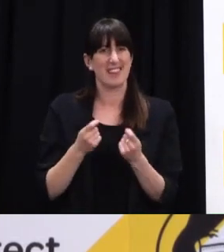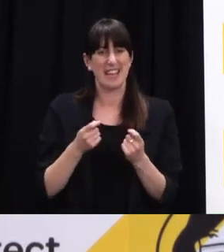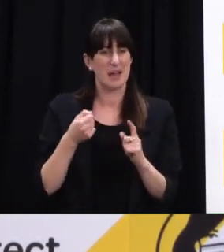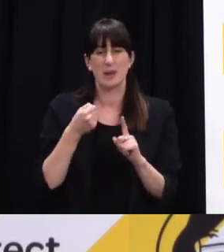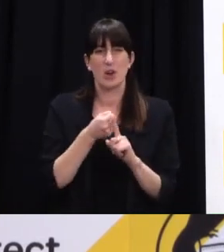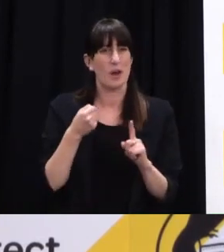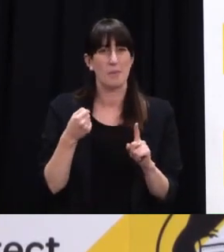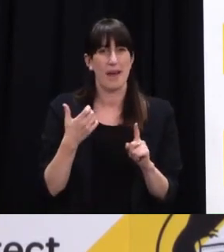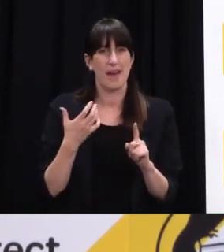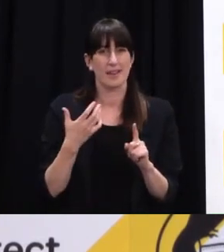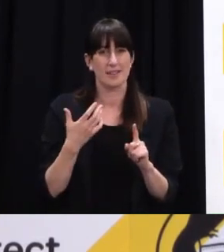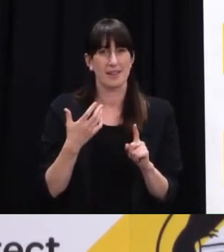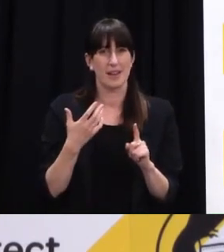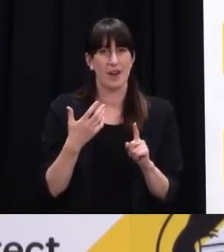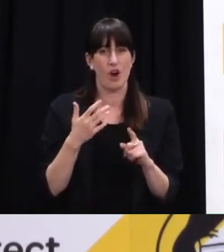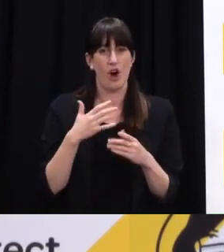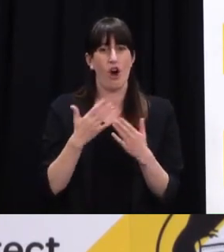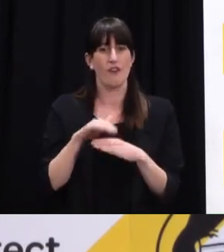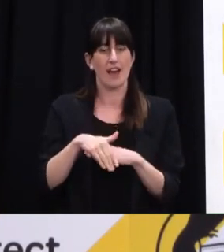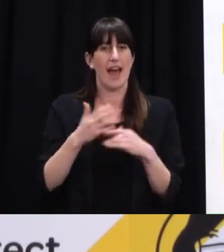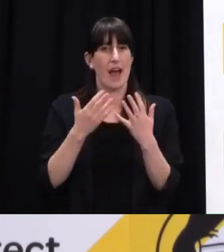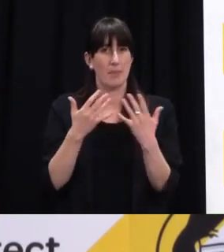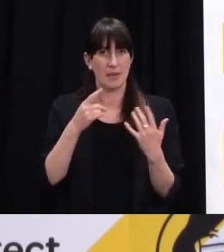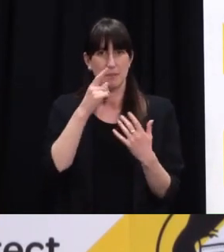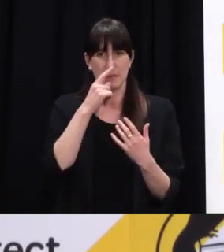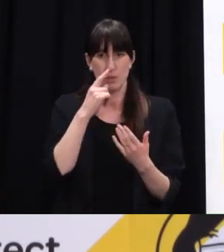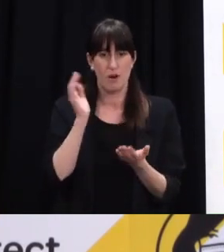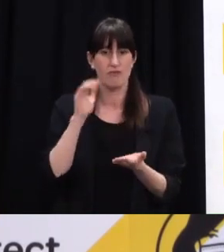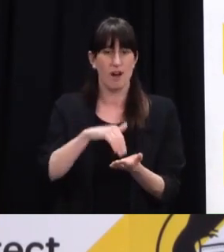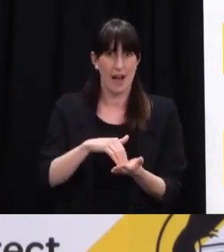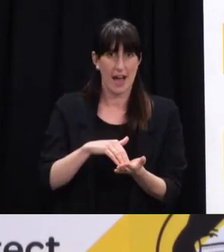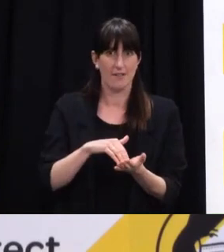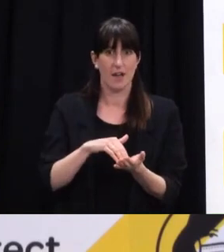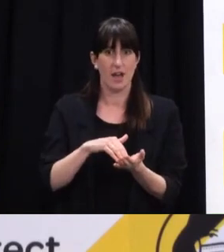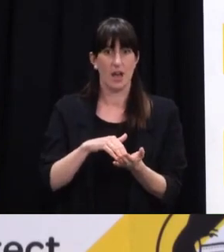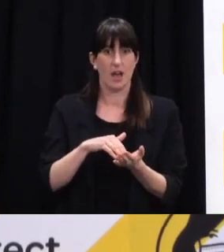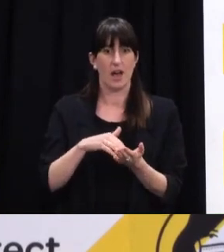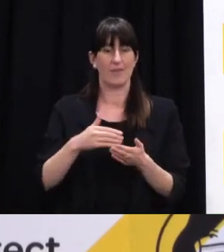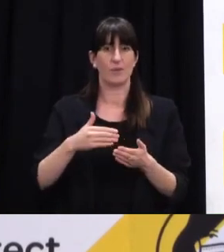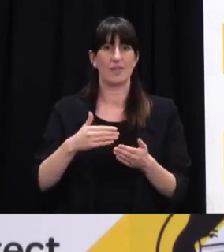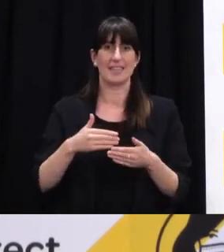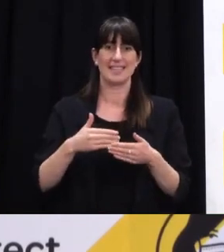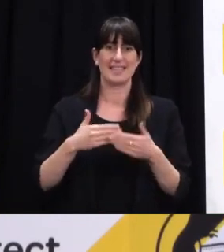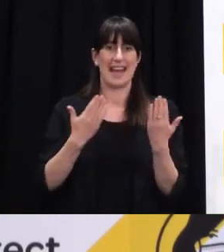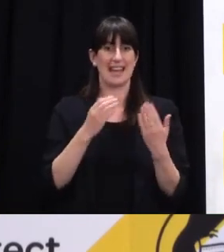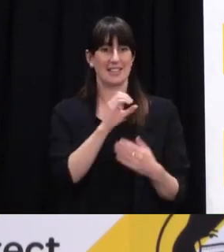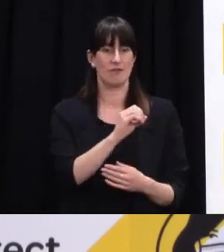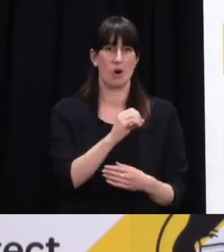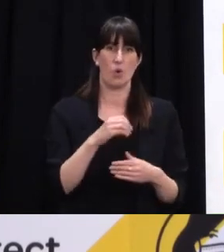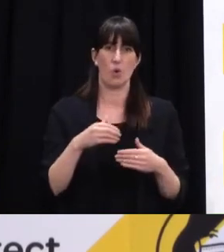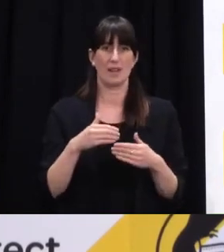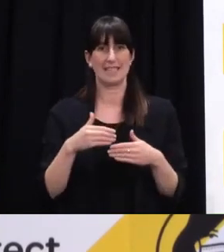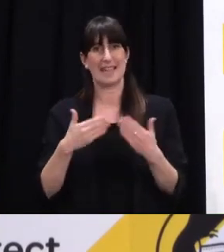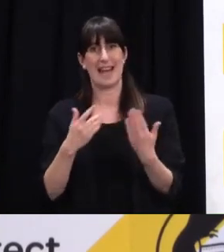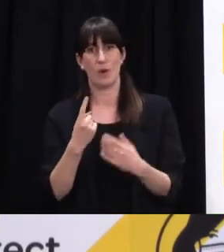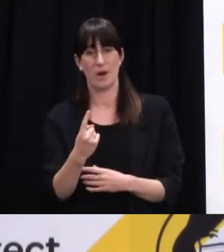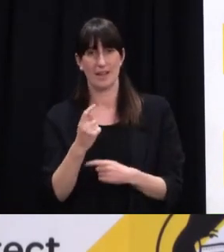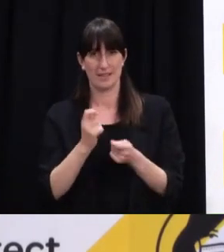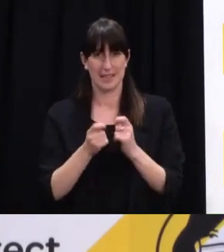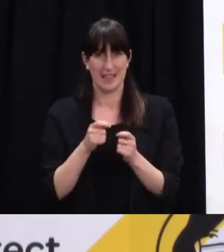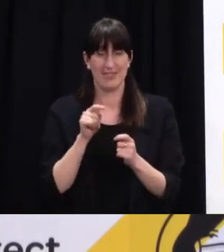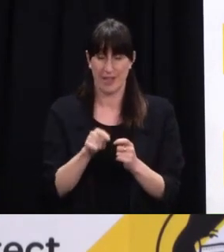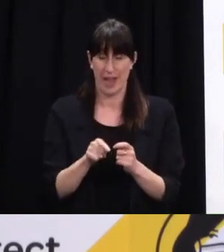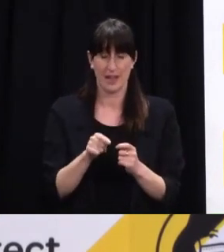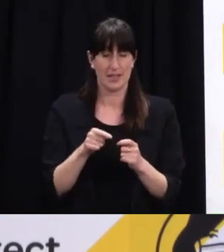the number that we were picking up at the border at the day-01 tests. And in fact, the day-01 testing was even more important than the pre